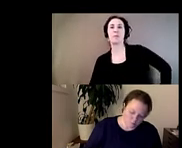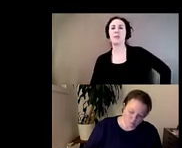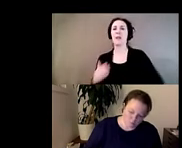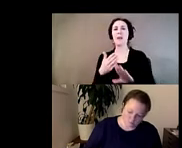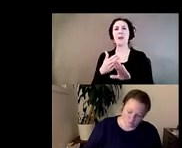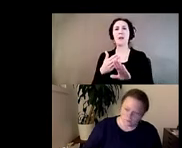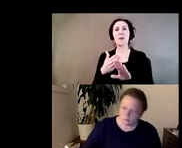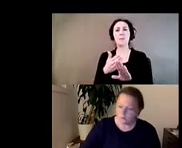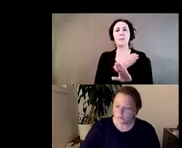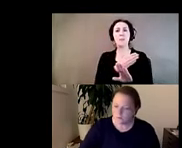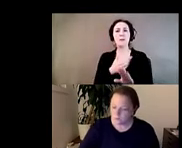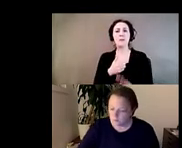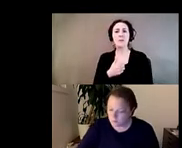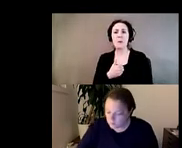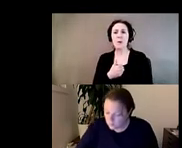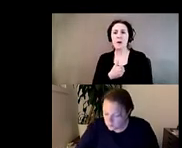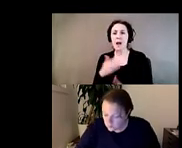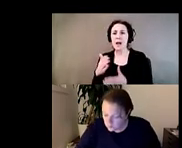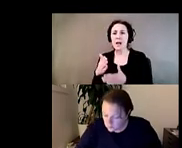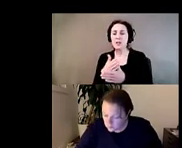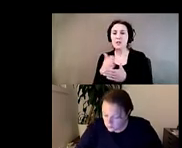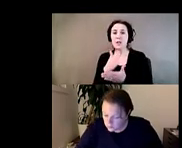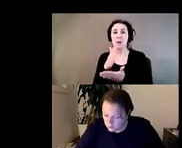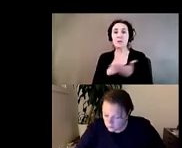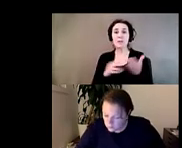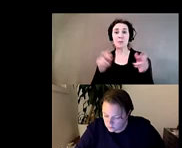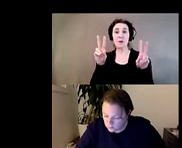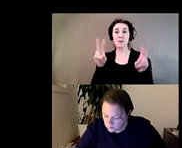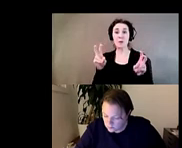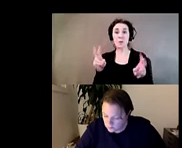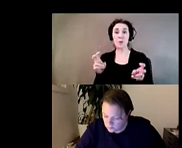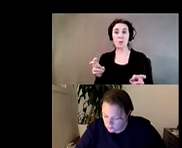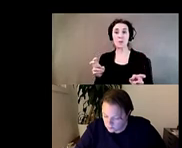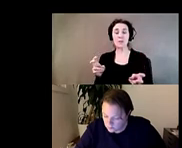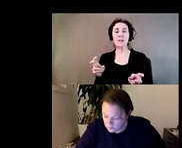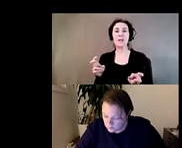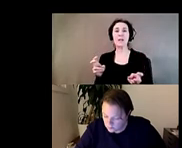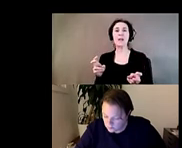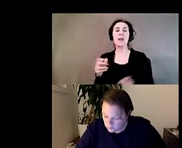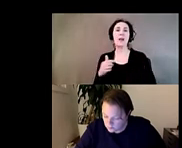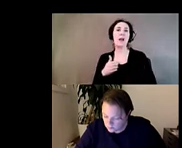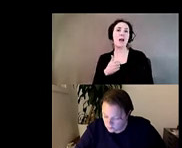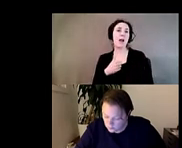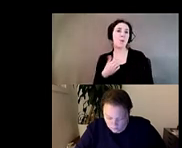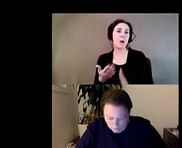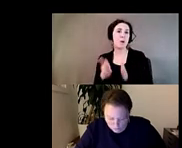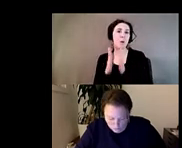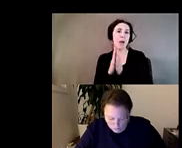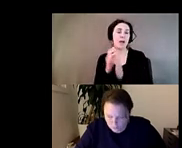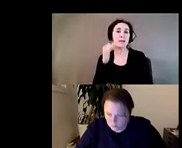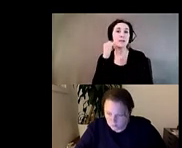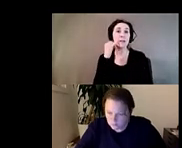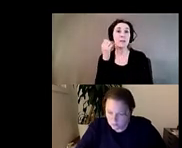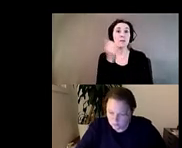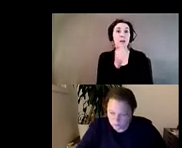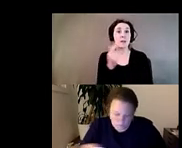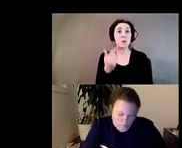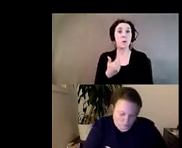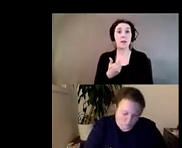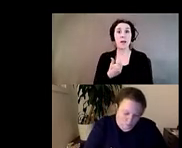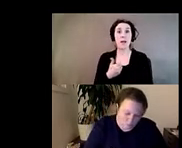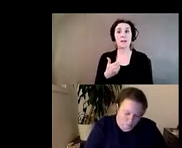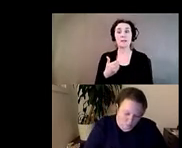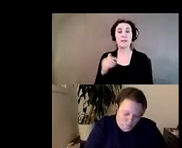take or share some of the quotes out I would just ask if anyone has a question immediately for